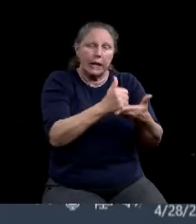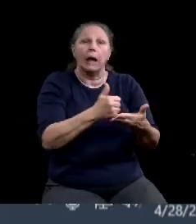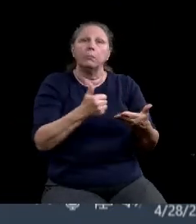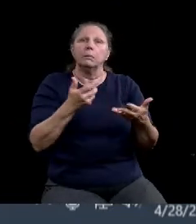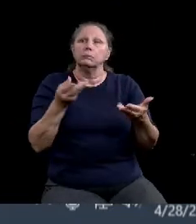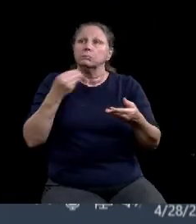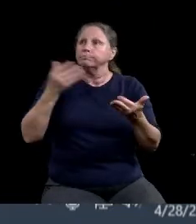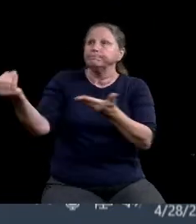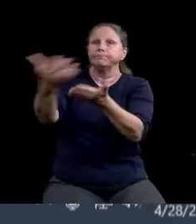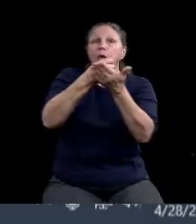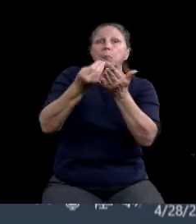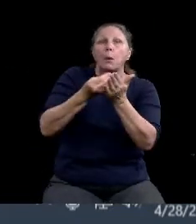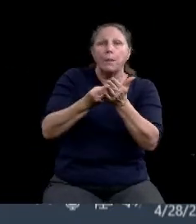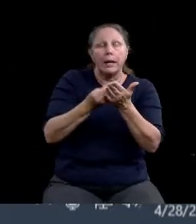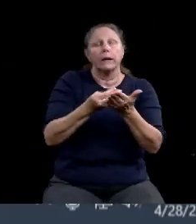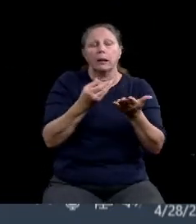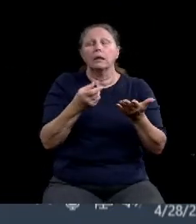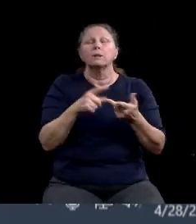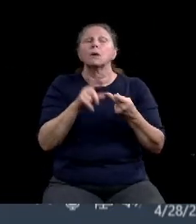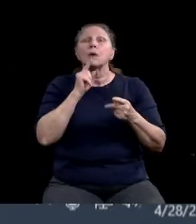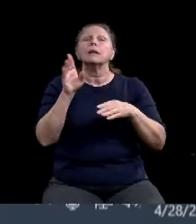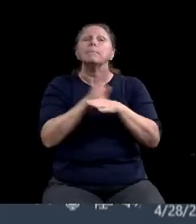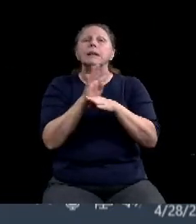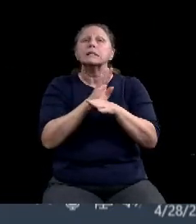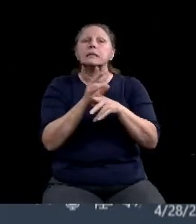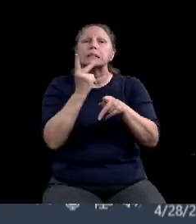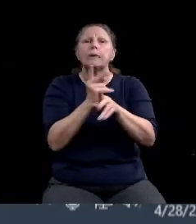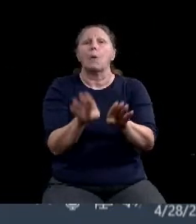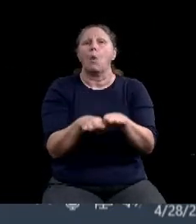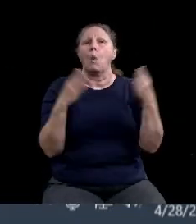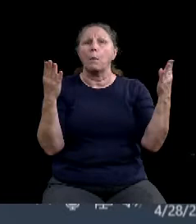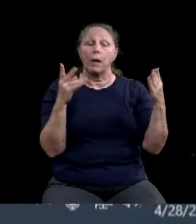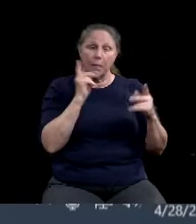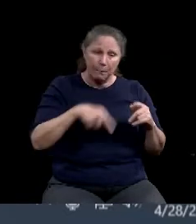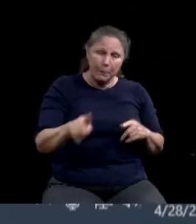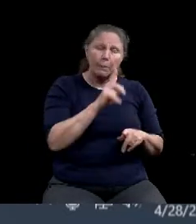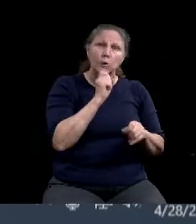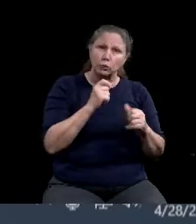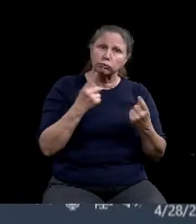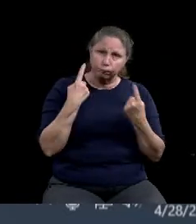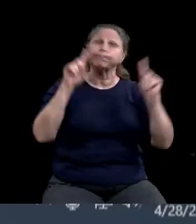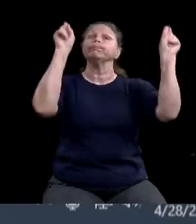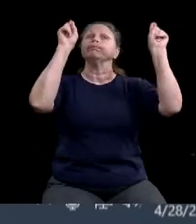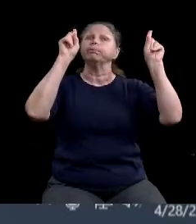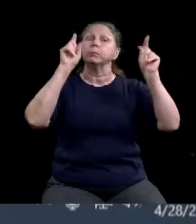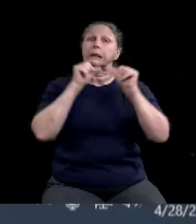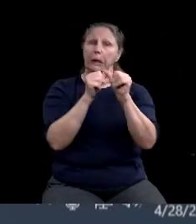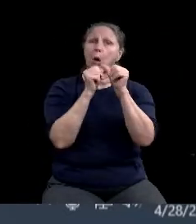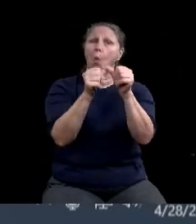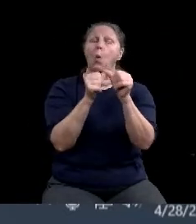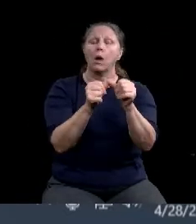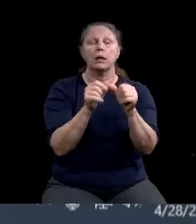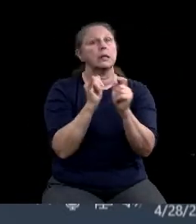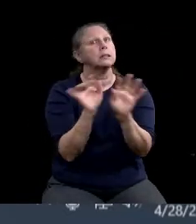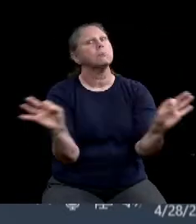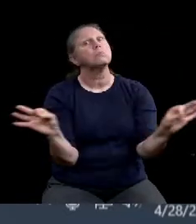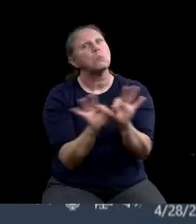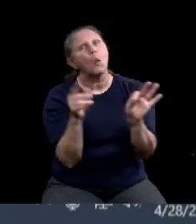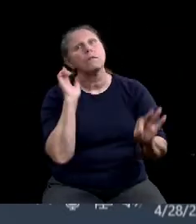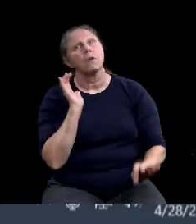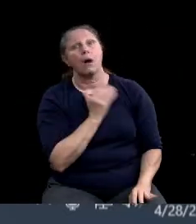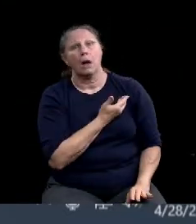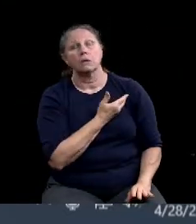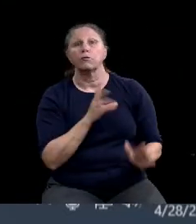retention and the survival of these small businesses that are so important to Waco turning it around and that are part of a thriving